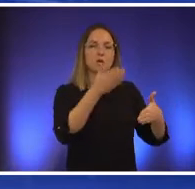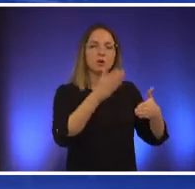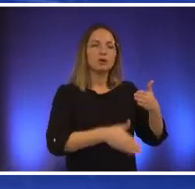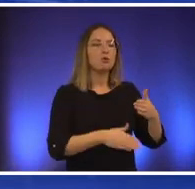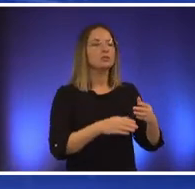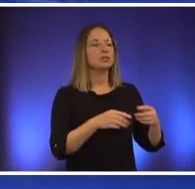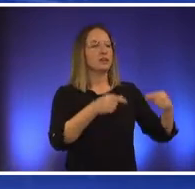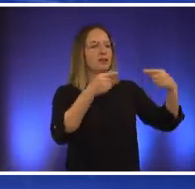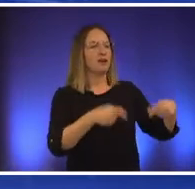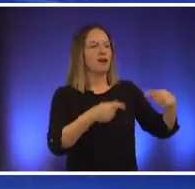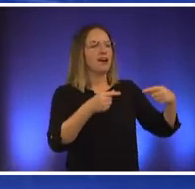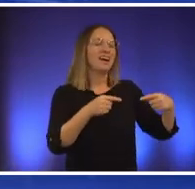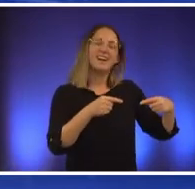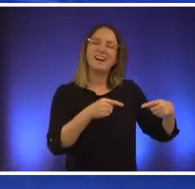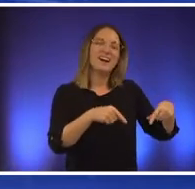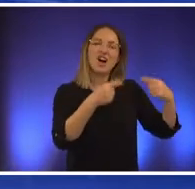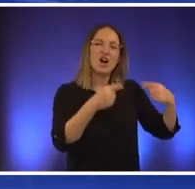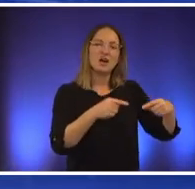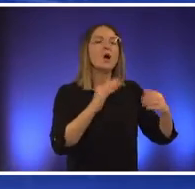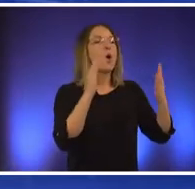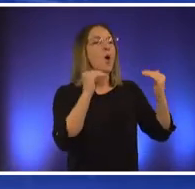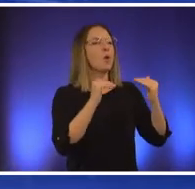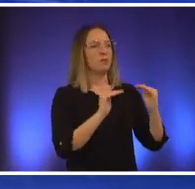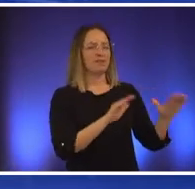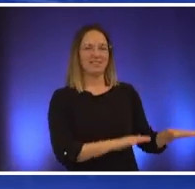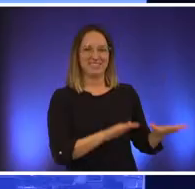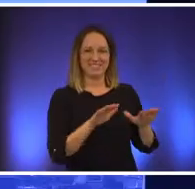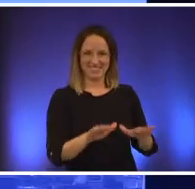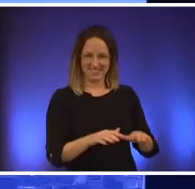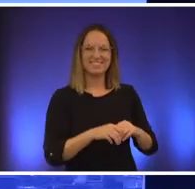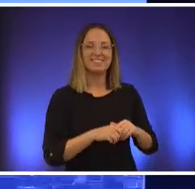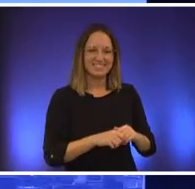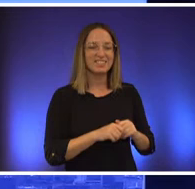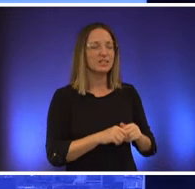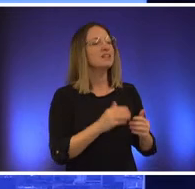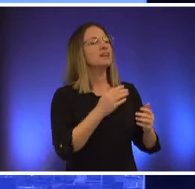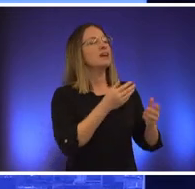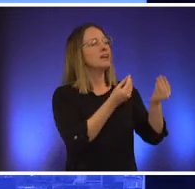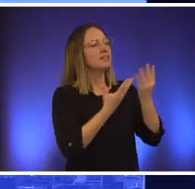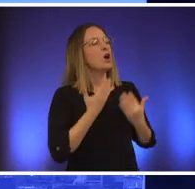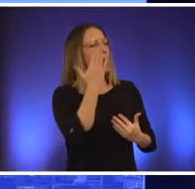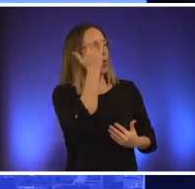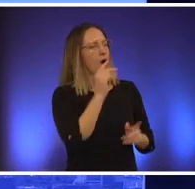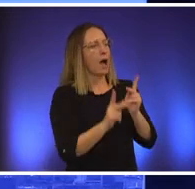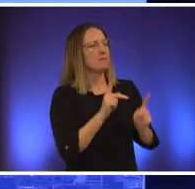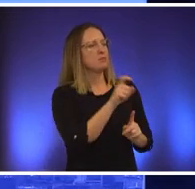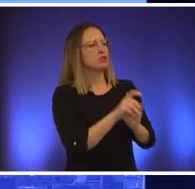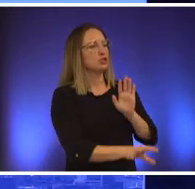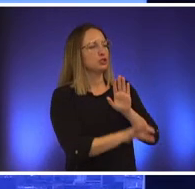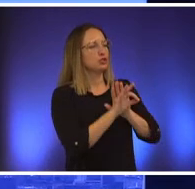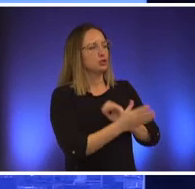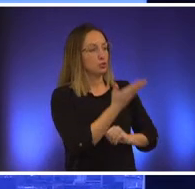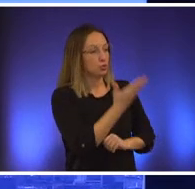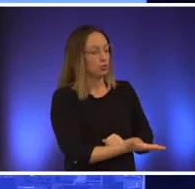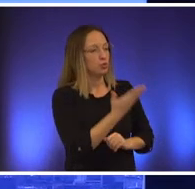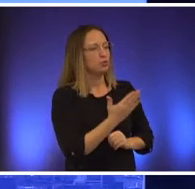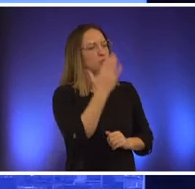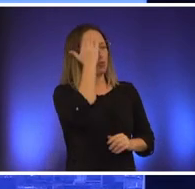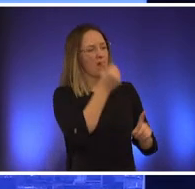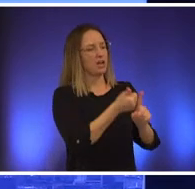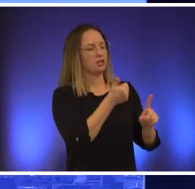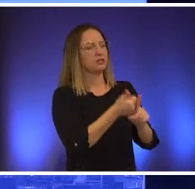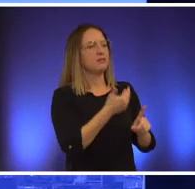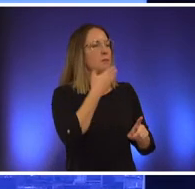what makes them the best candidate for mayor tell us why people should choose you why you are the person that can lead the city this